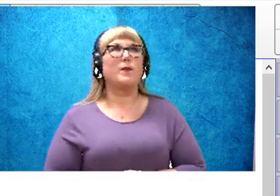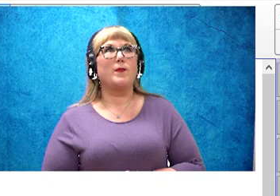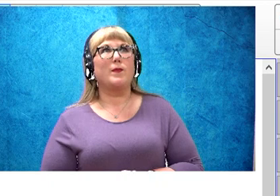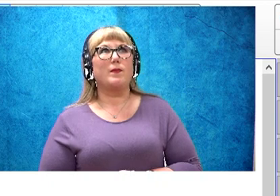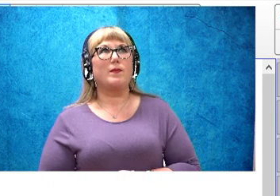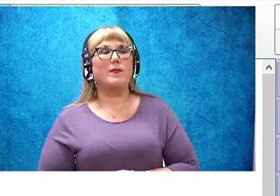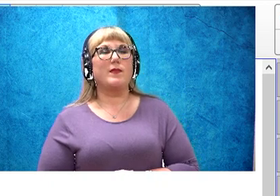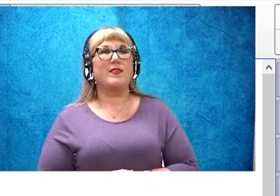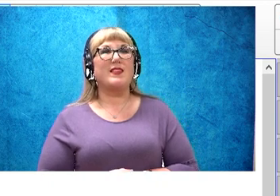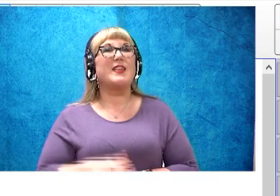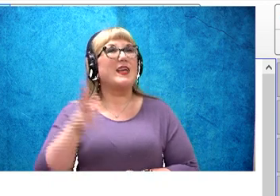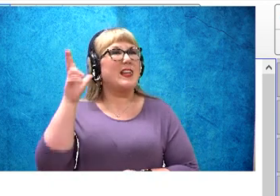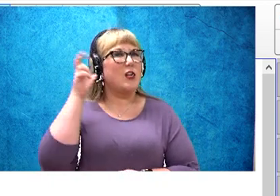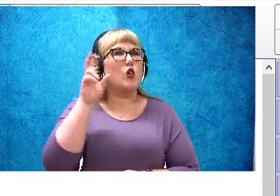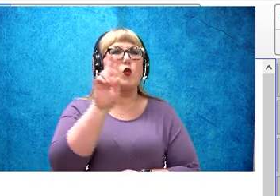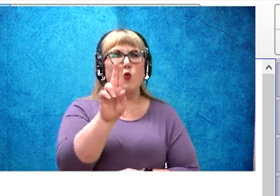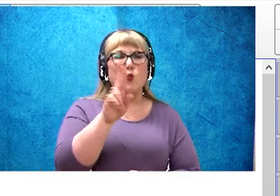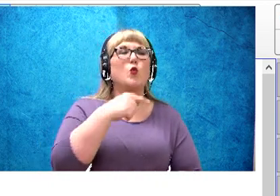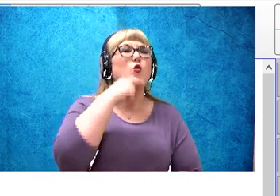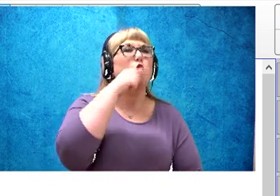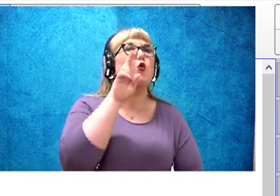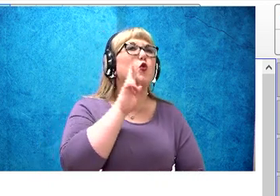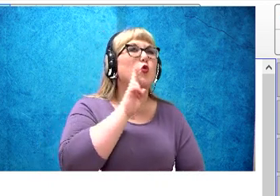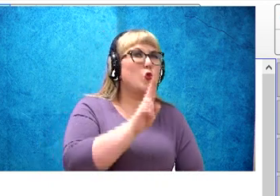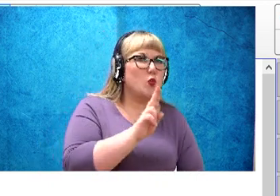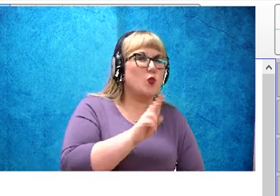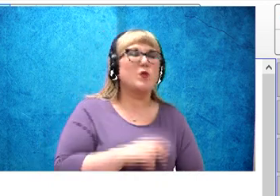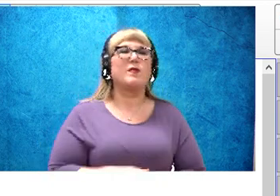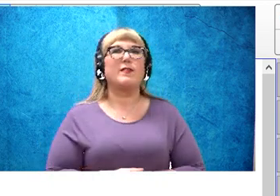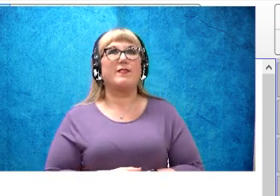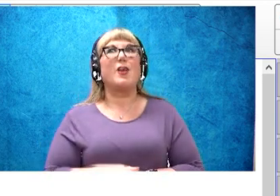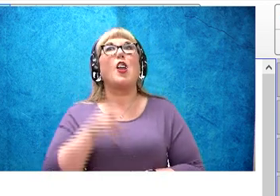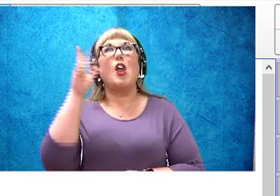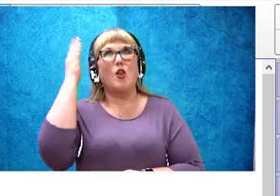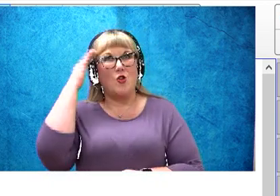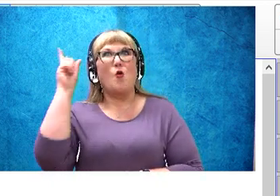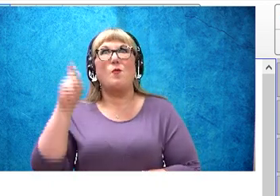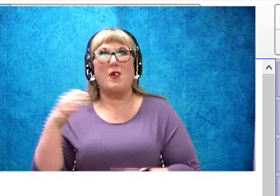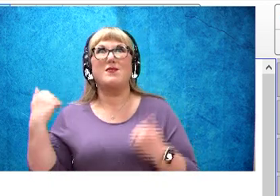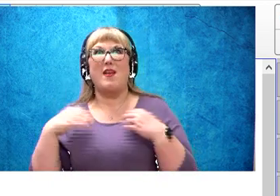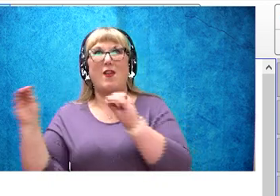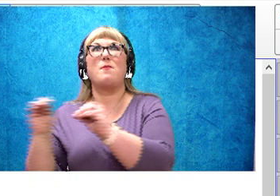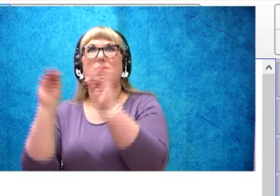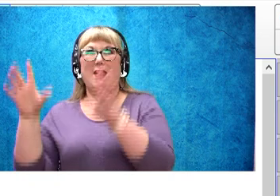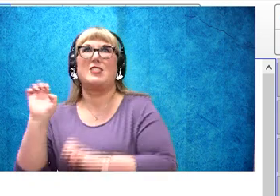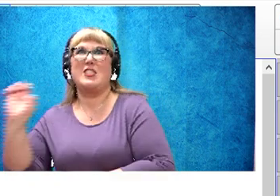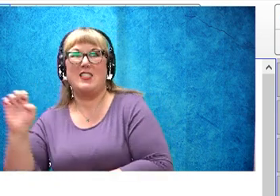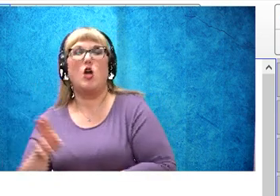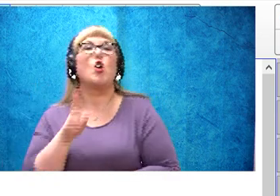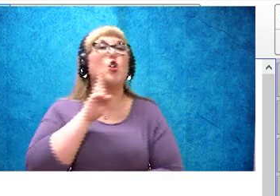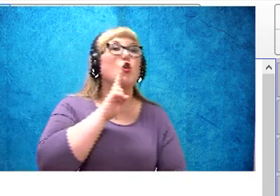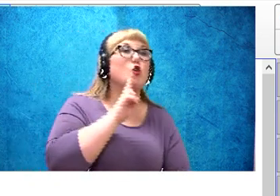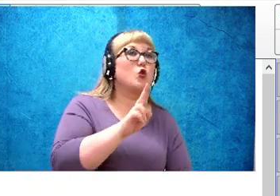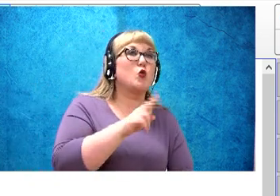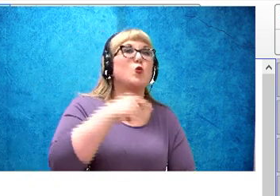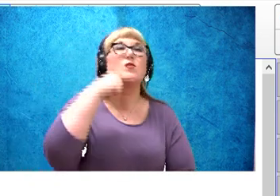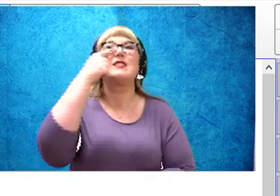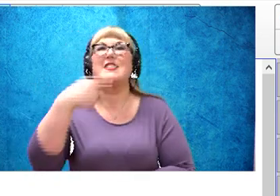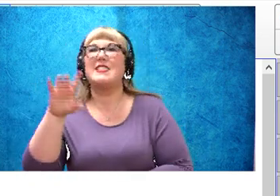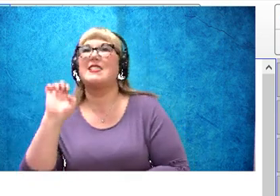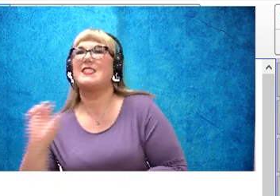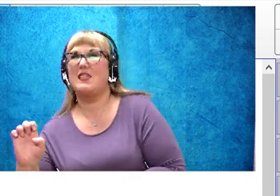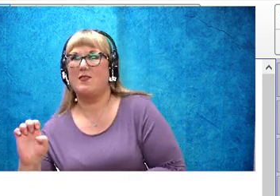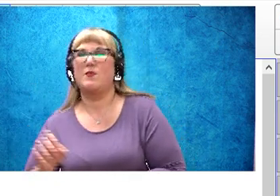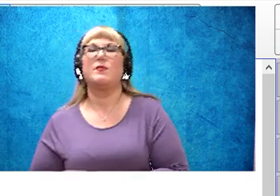if I hear U then I know there must be a magic E, use, don't forget